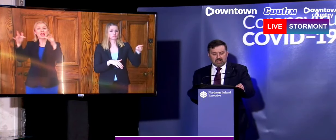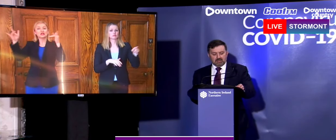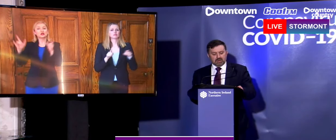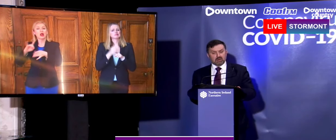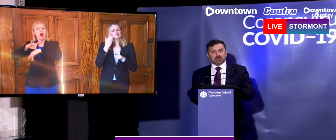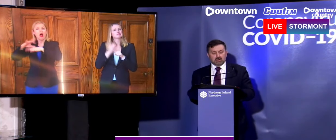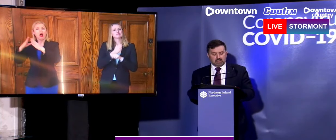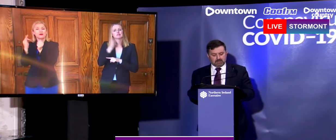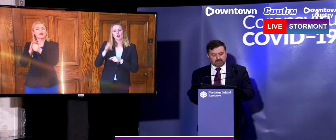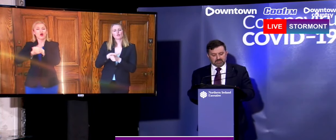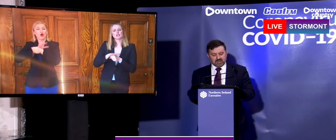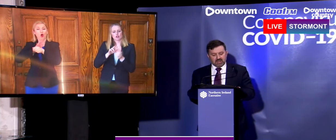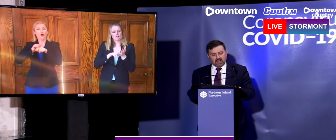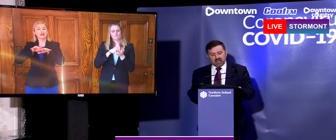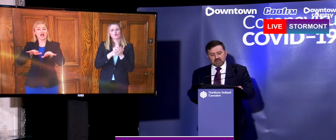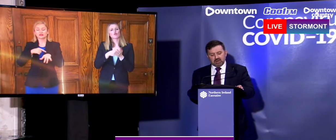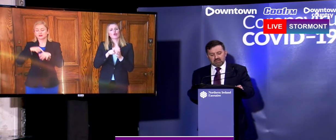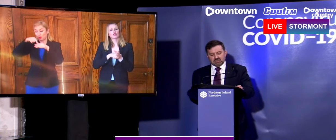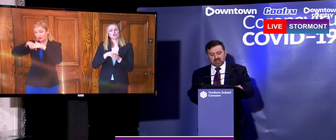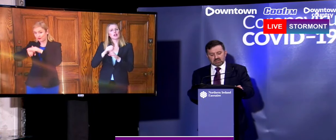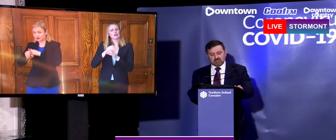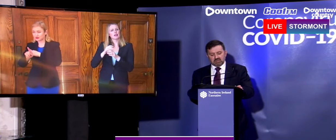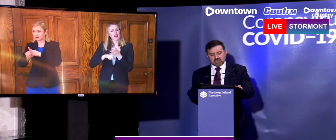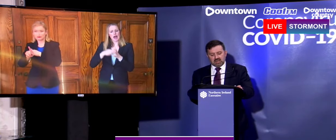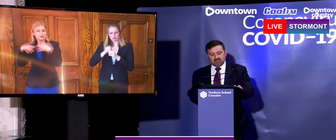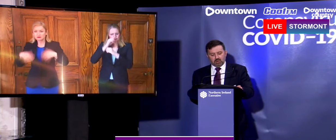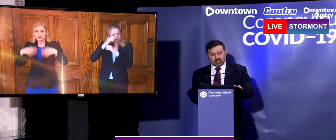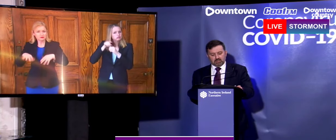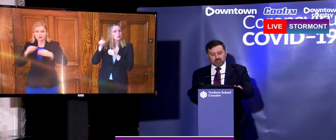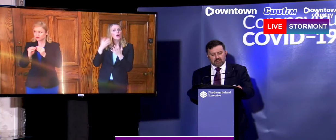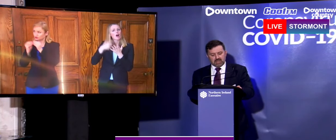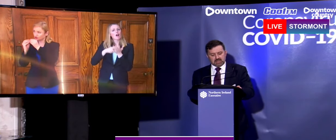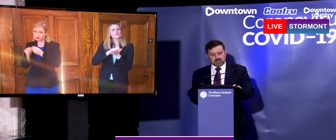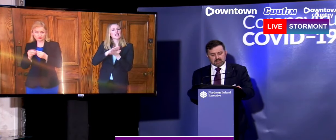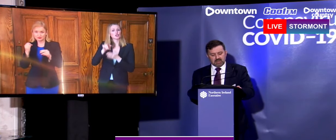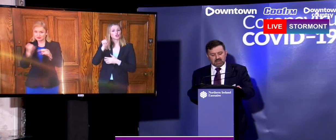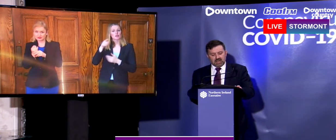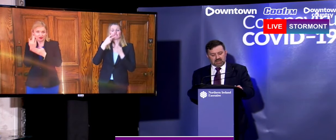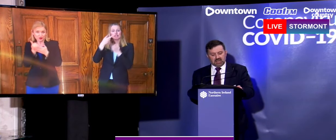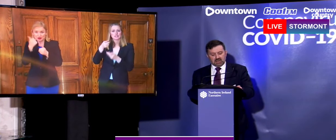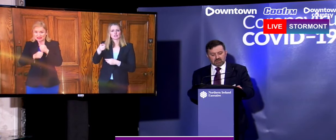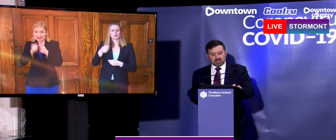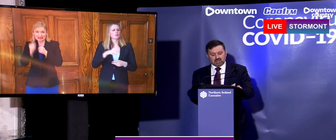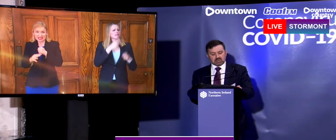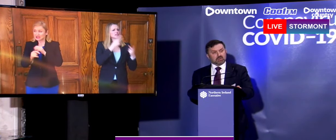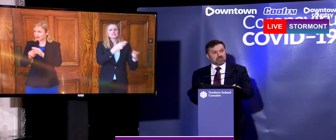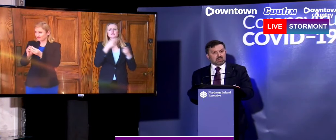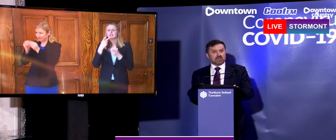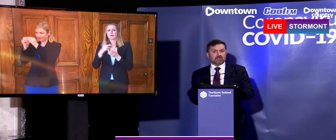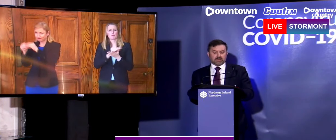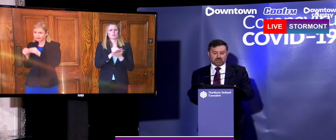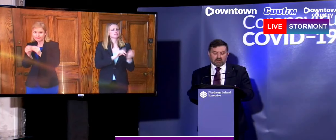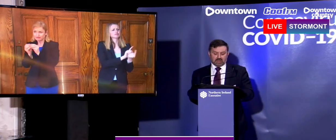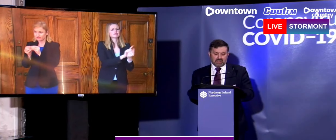Virology Lab over at the Royal. I had the privilege of meeting some of the staff working at both locations and again I want to take this